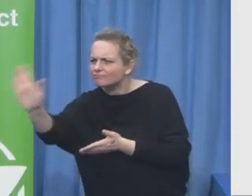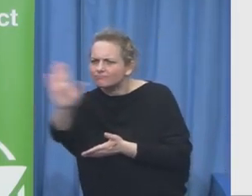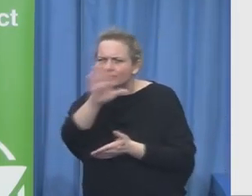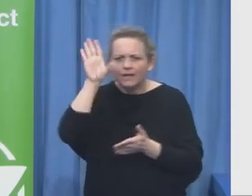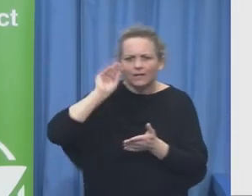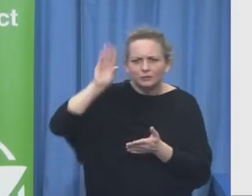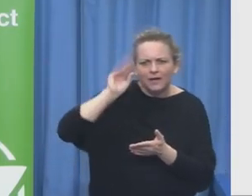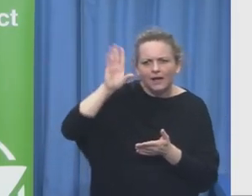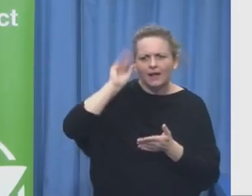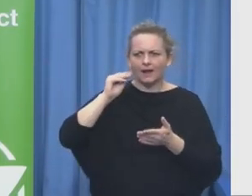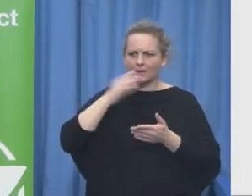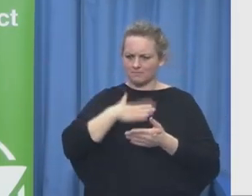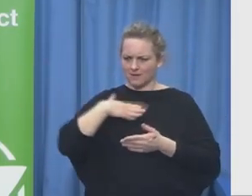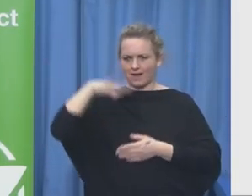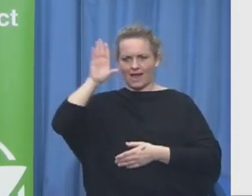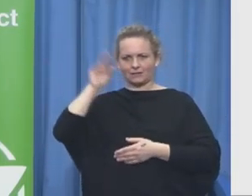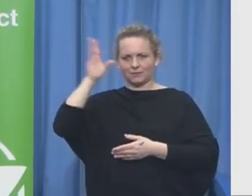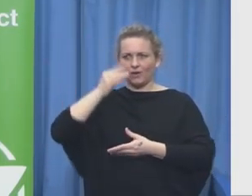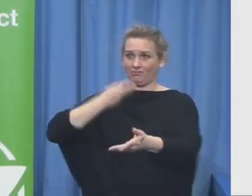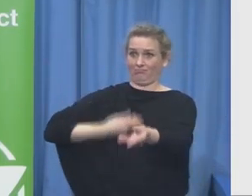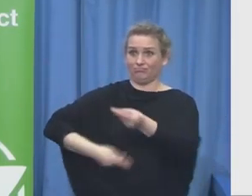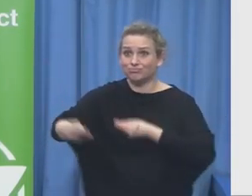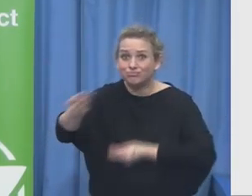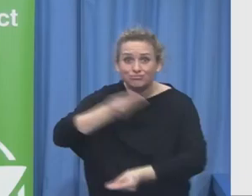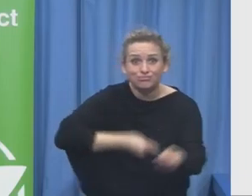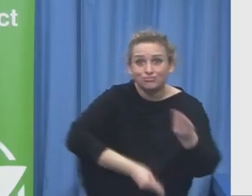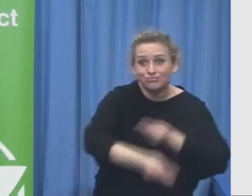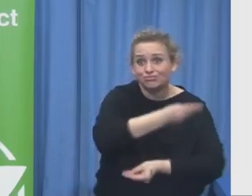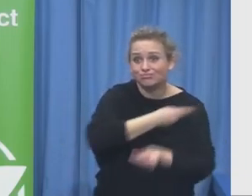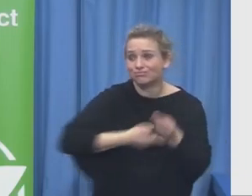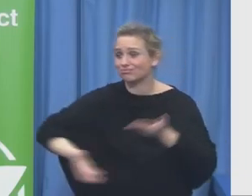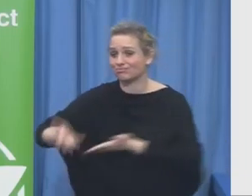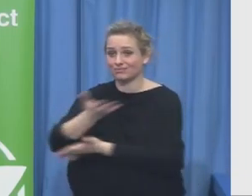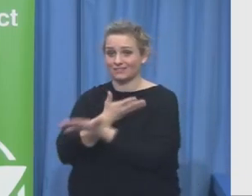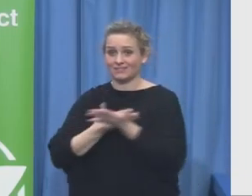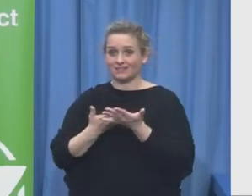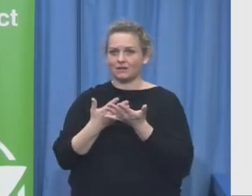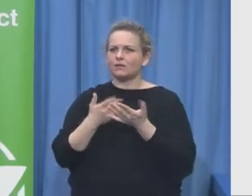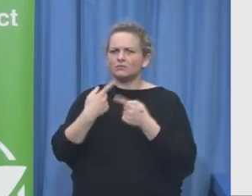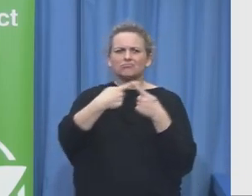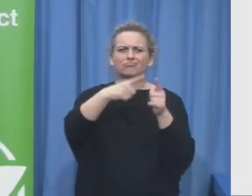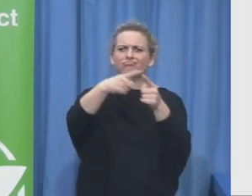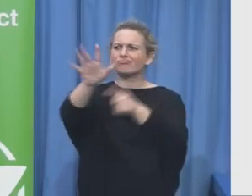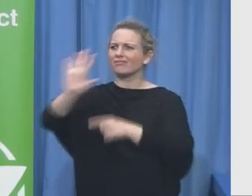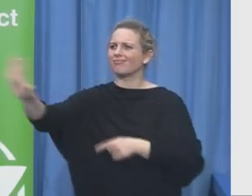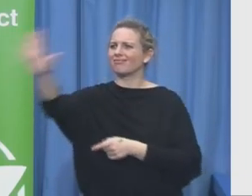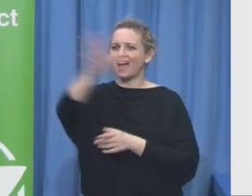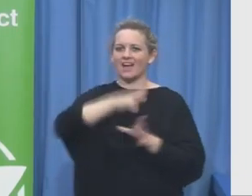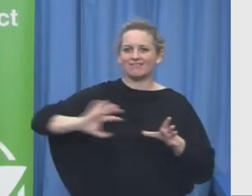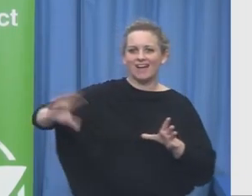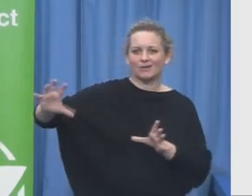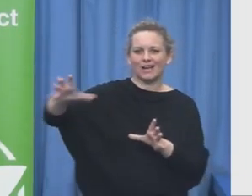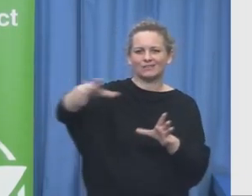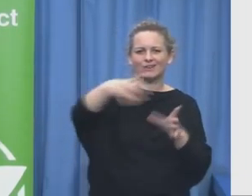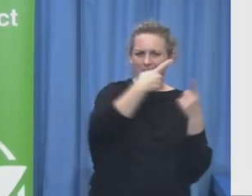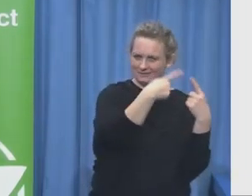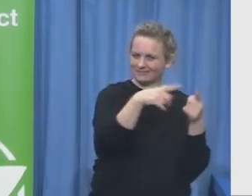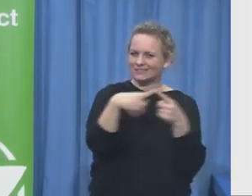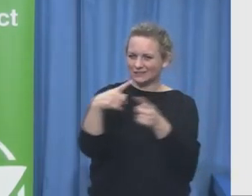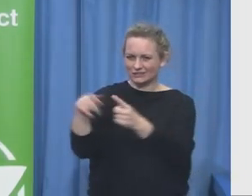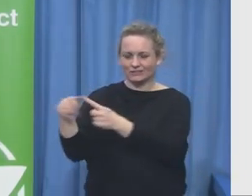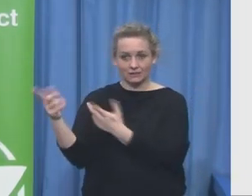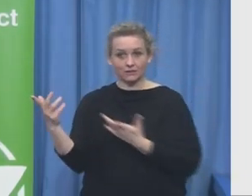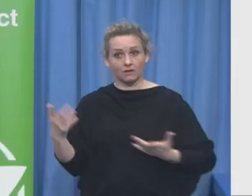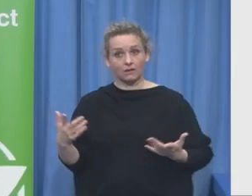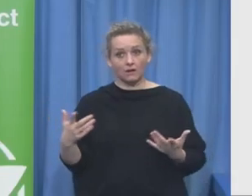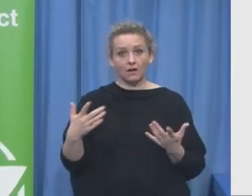places but in each country we have a government and in each country we have the social philanthropy sector and we